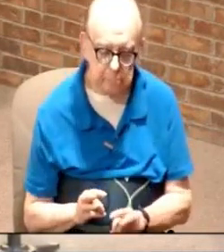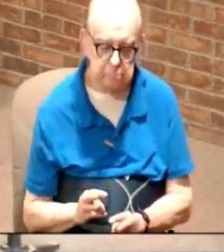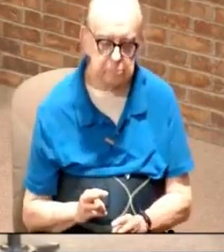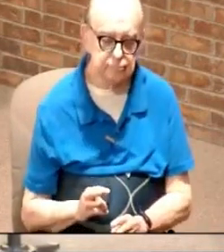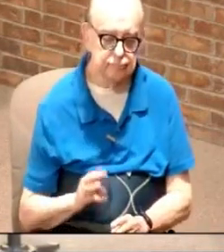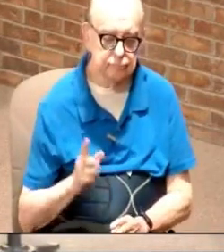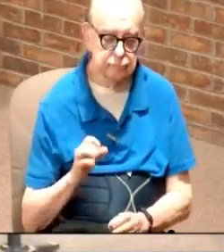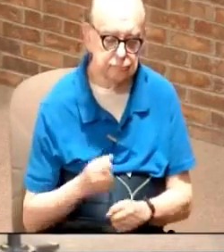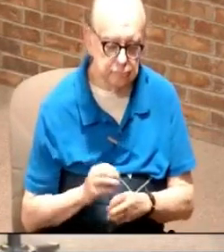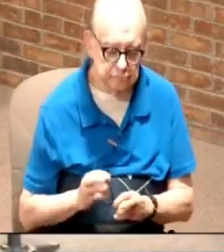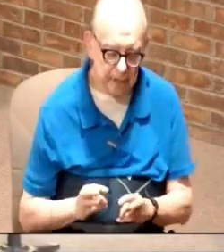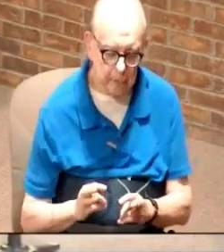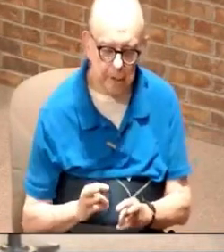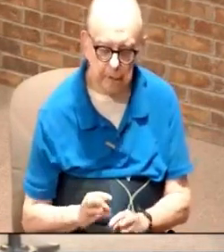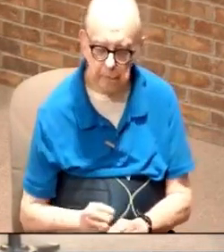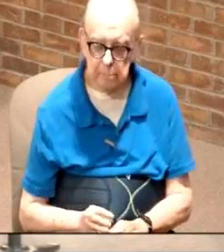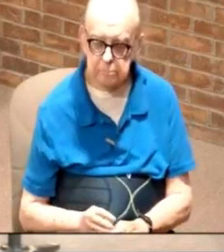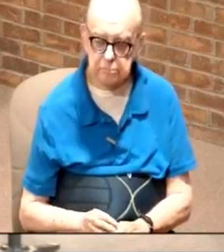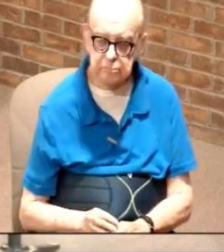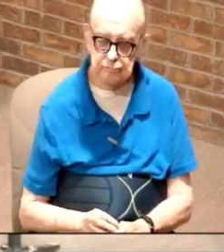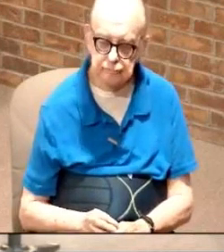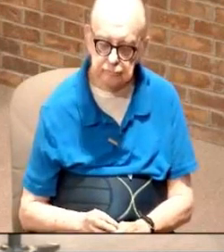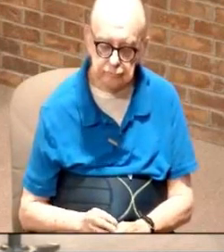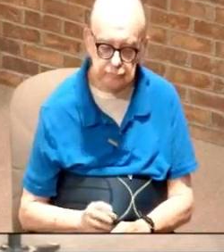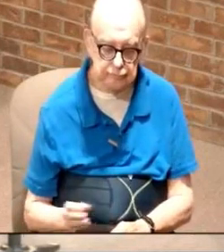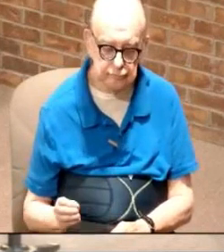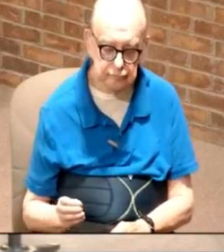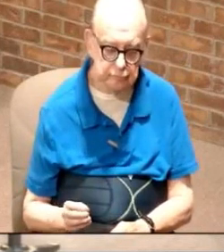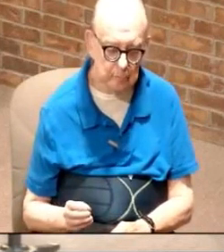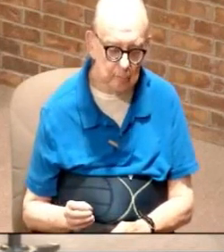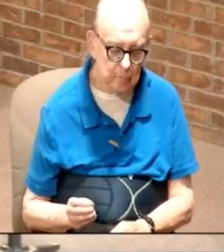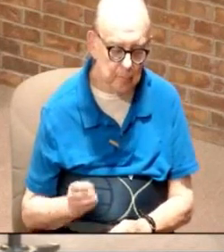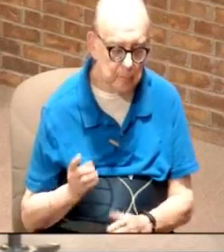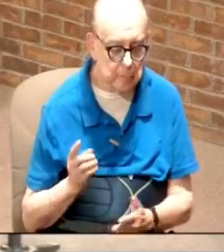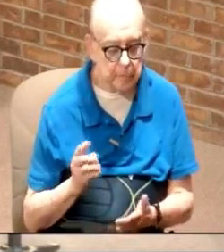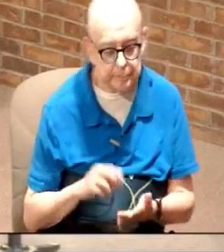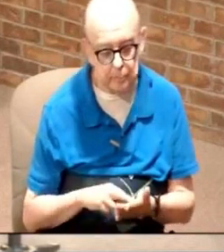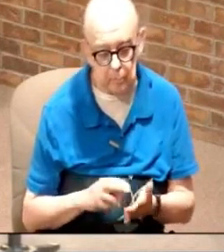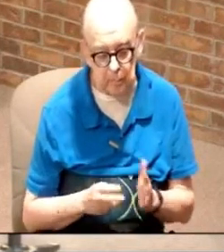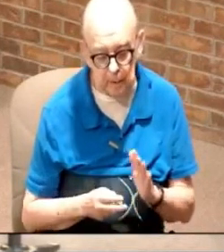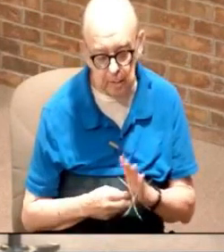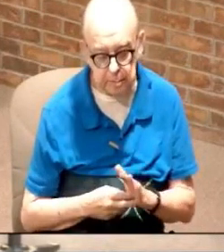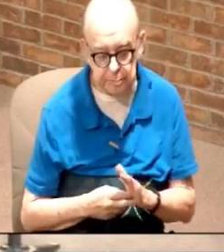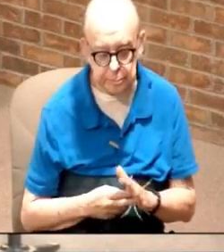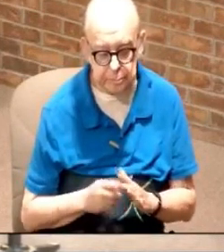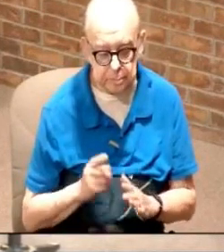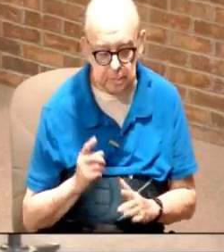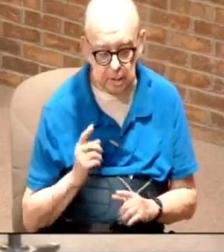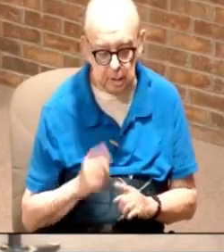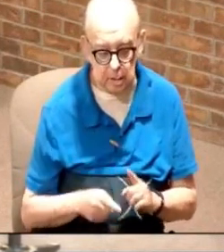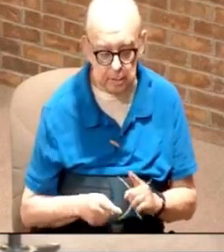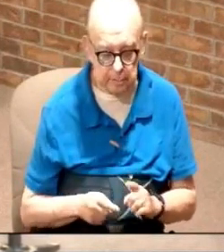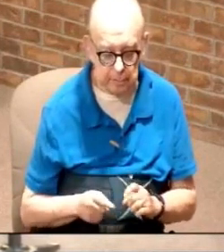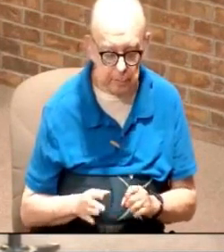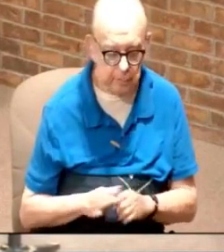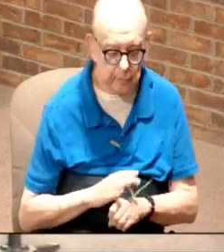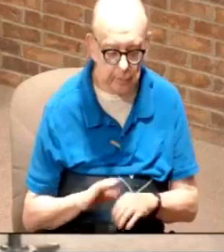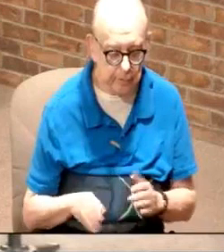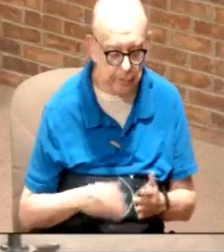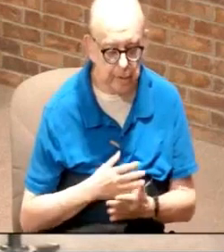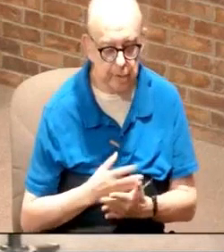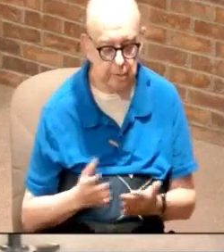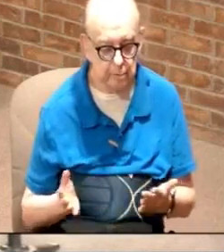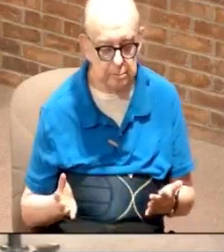he made you okay and what it is is you can't fulfill those things